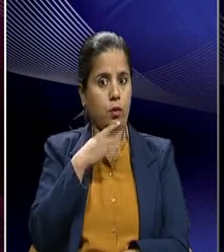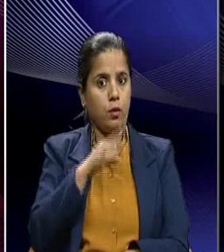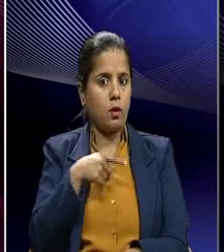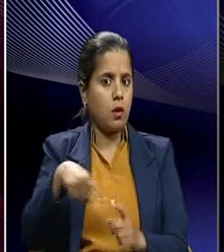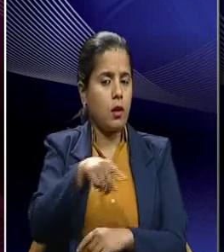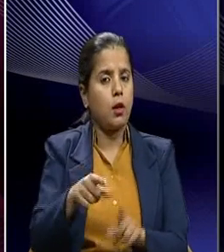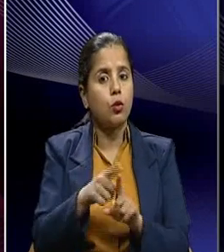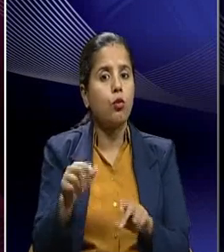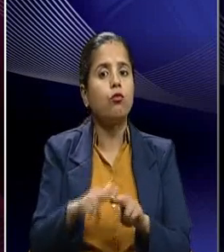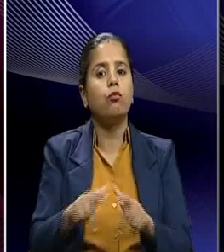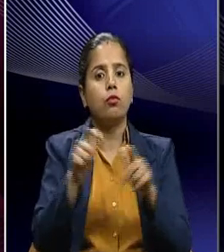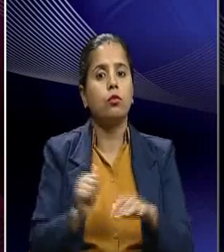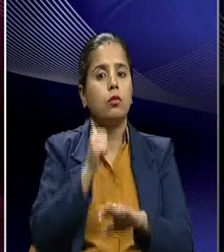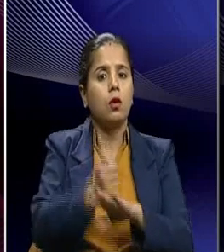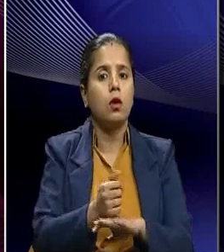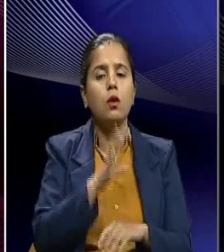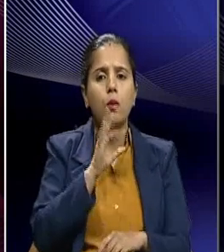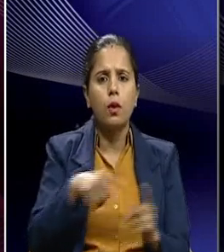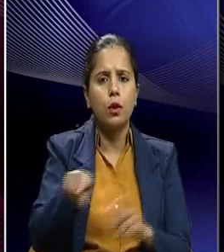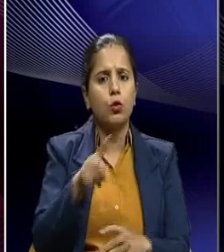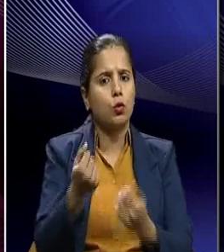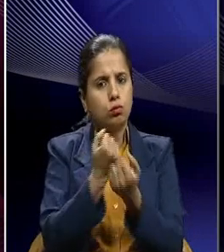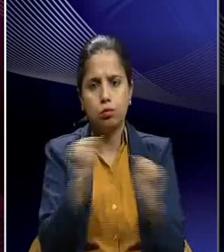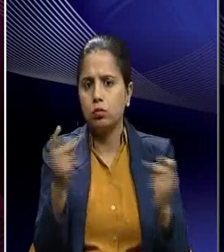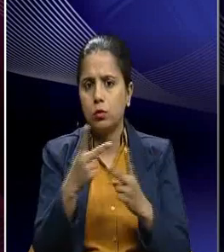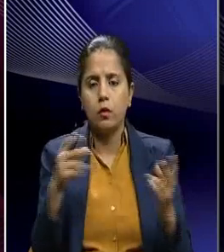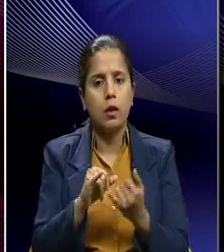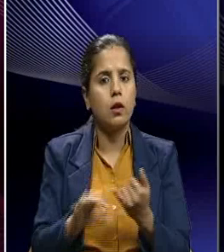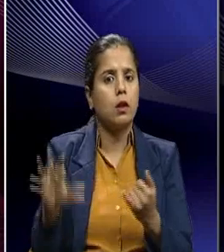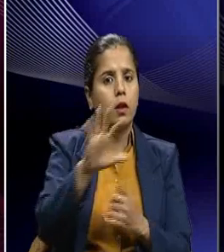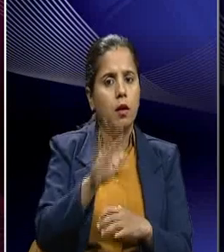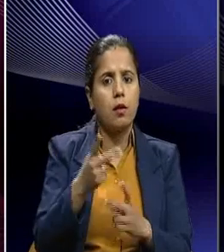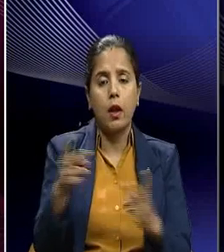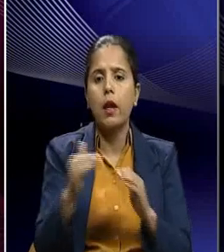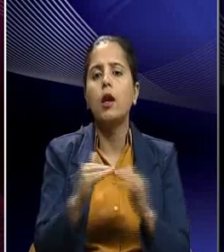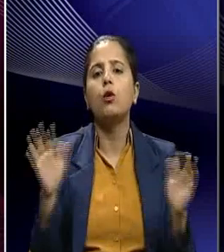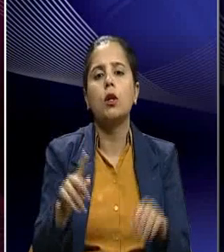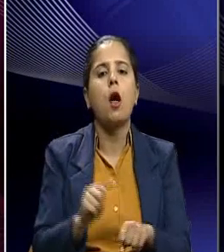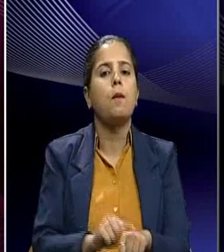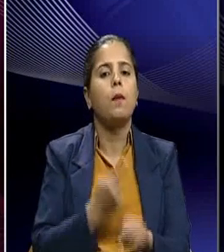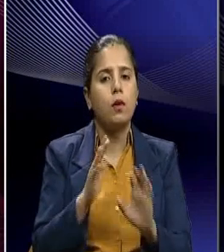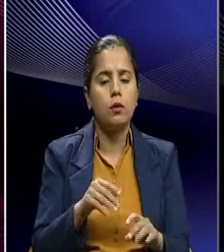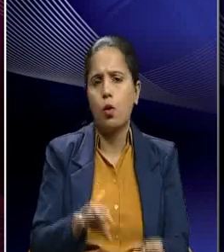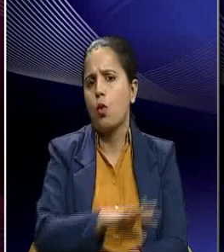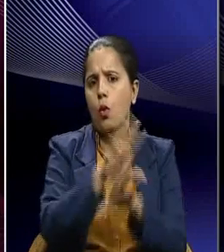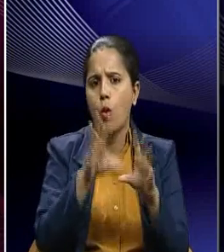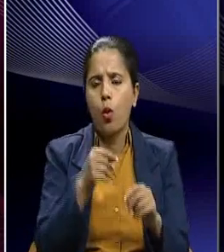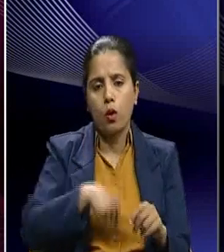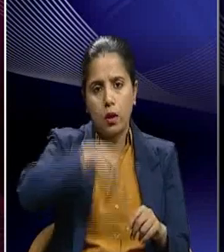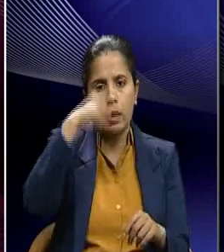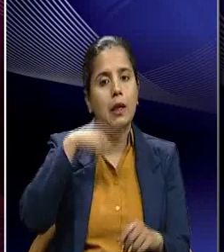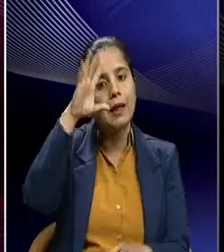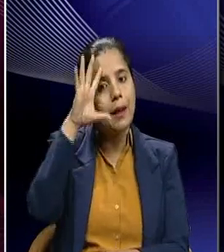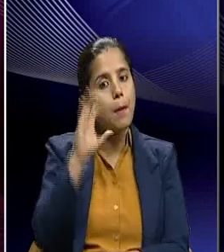foundations of a true secular democratic state where everybody had an equal chance. So, the whole nation in a way remembers